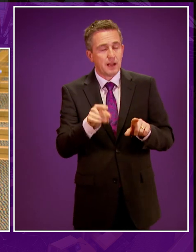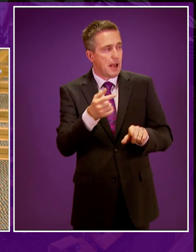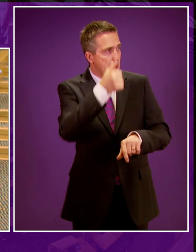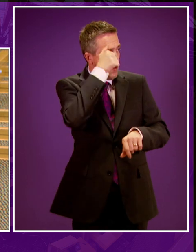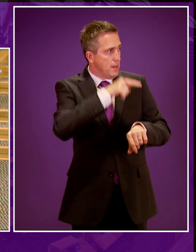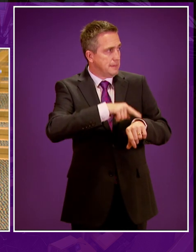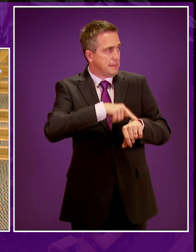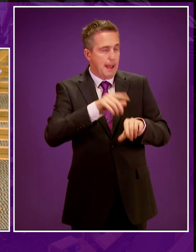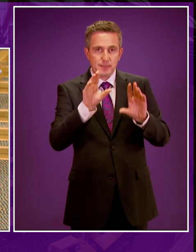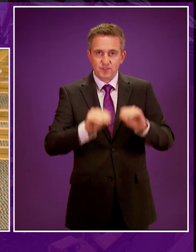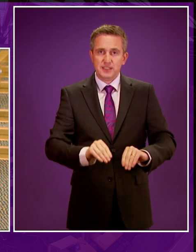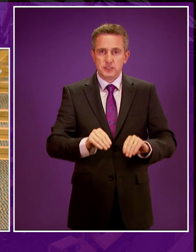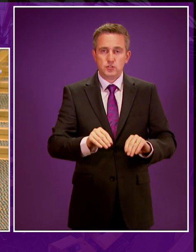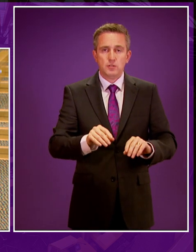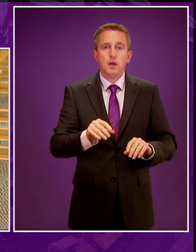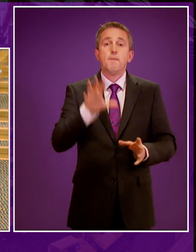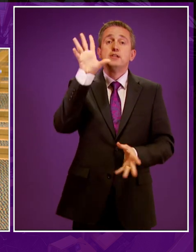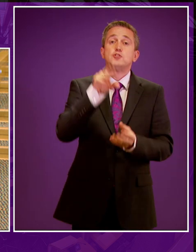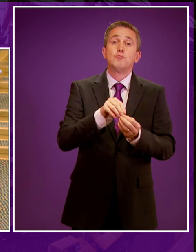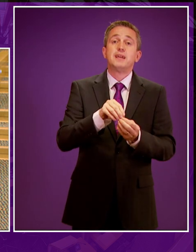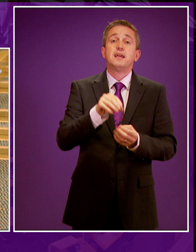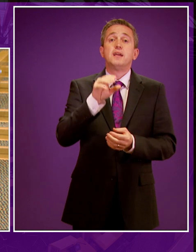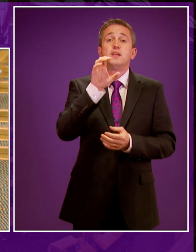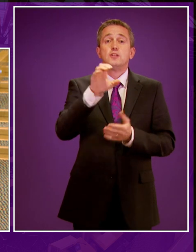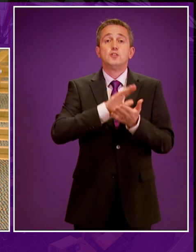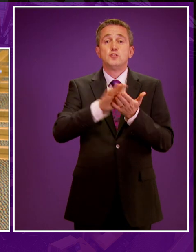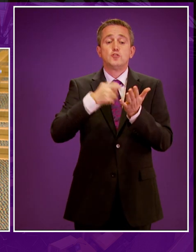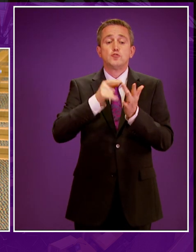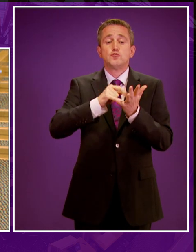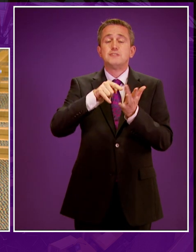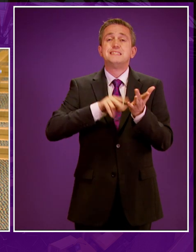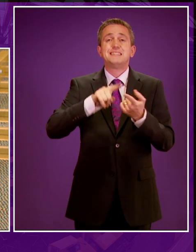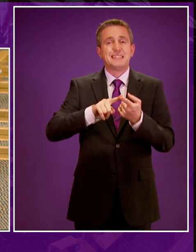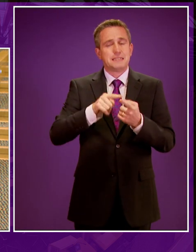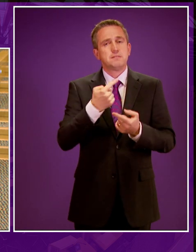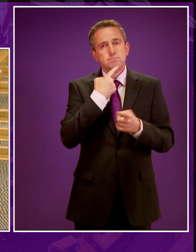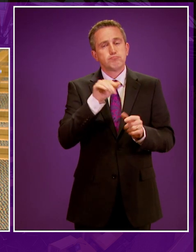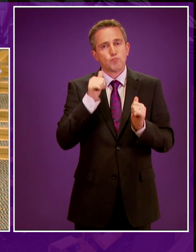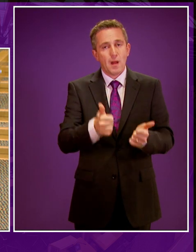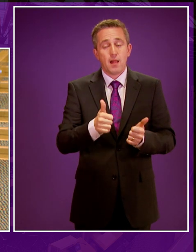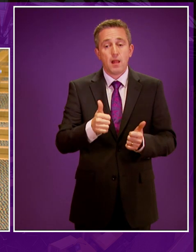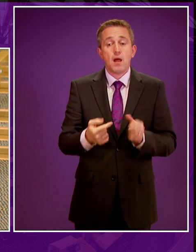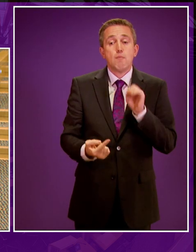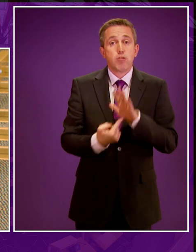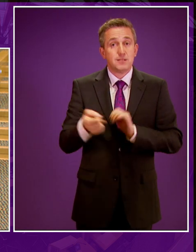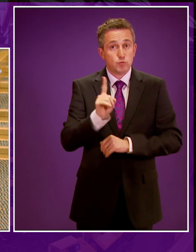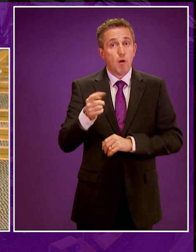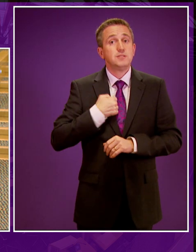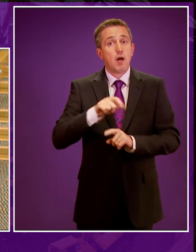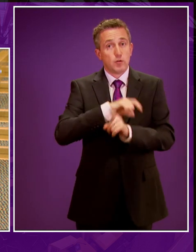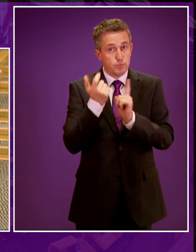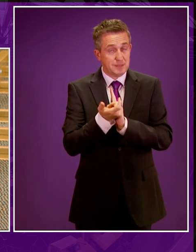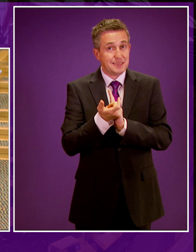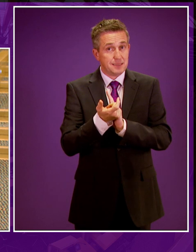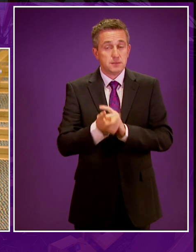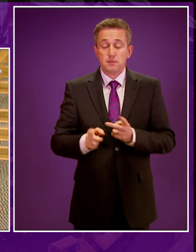that time is running out but I want to just summary, Christina McKelvey put it well in saying we are putting communities first and I think that is important.